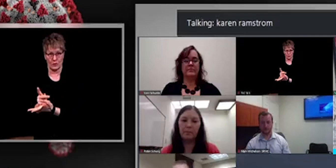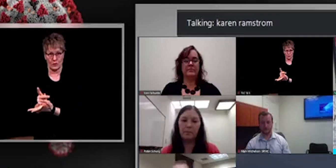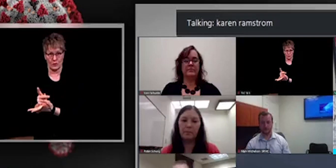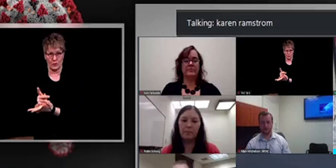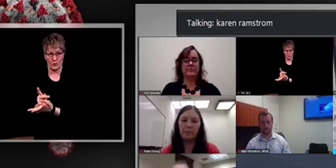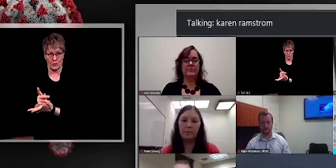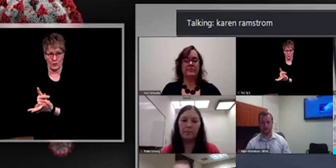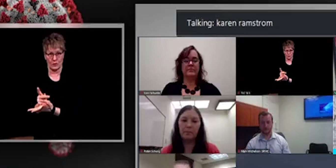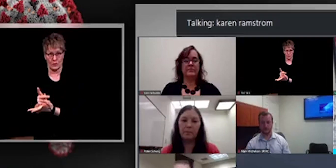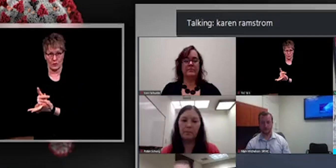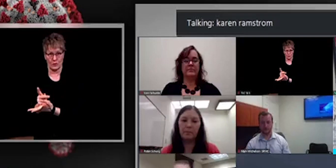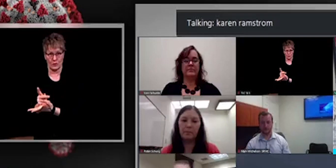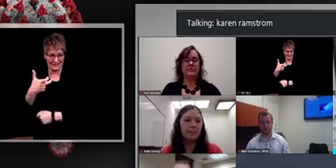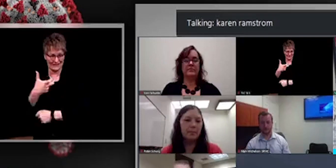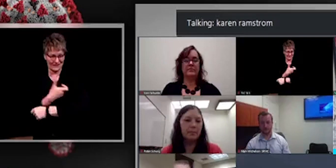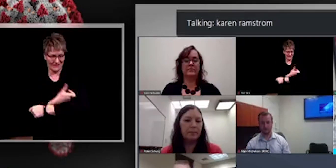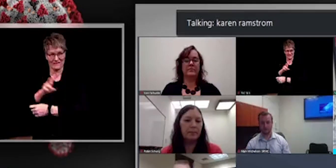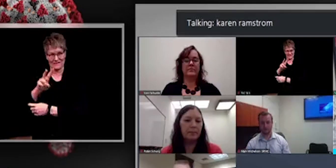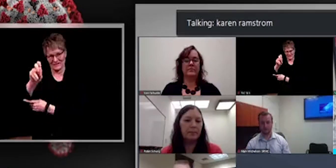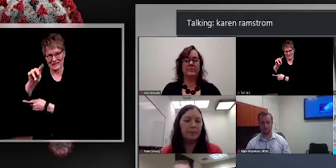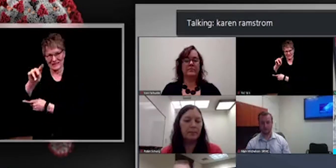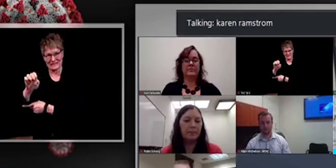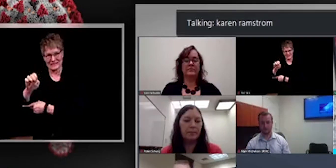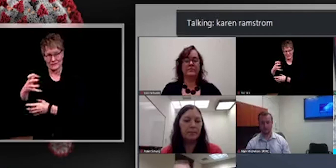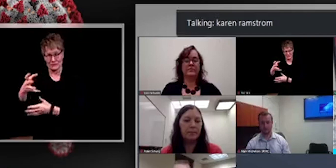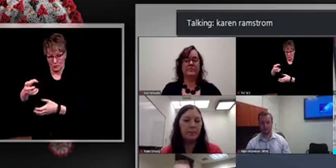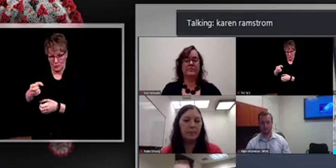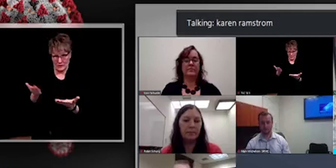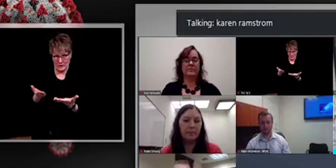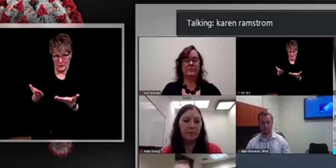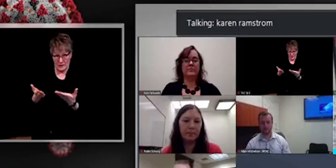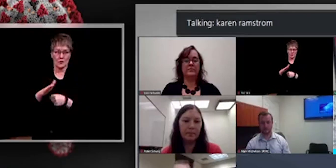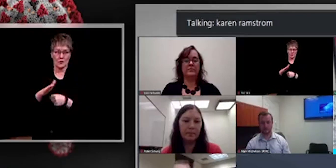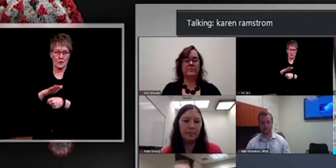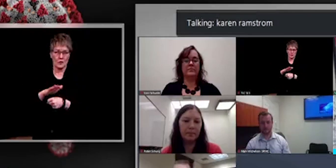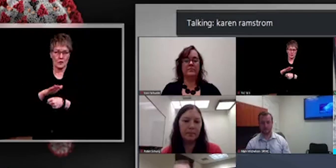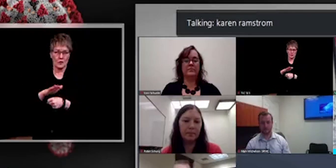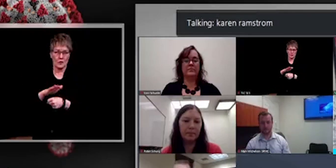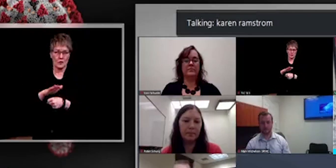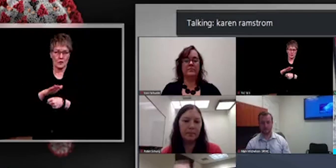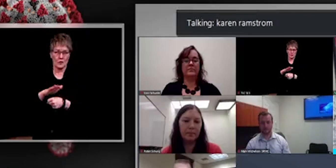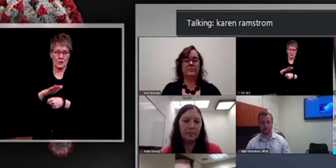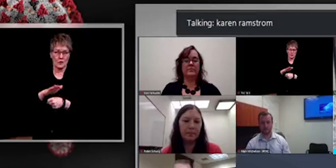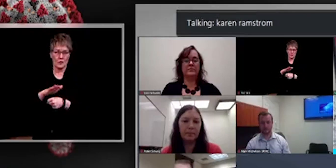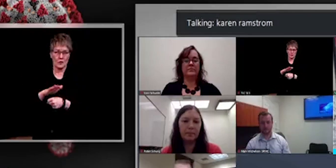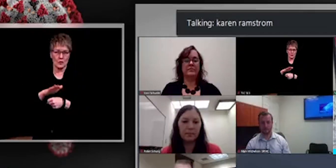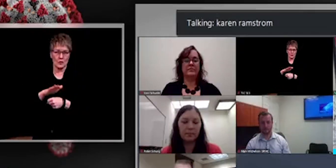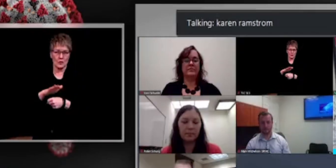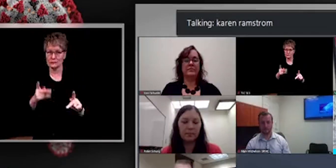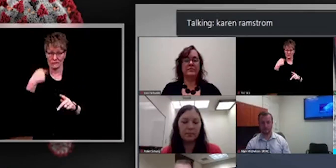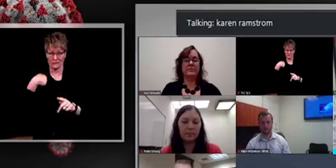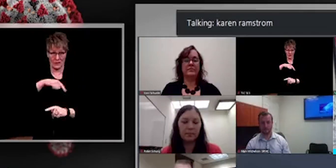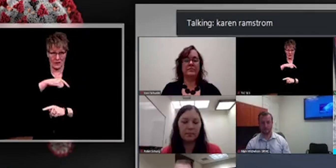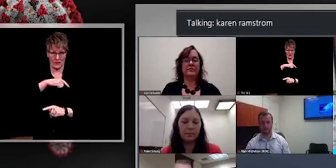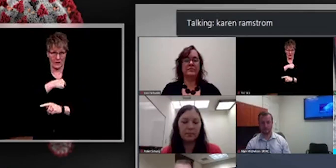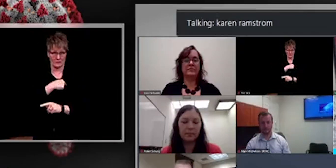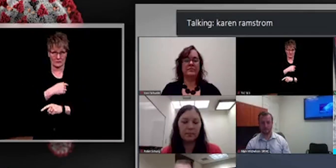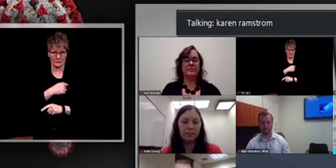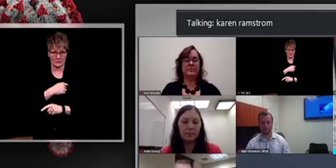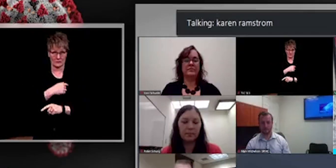in our county. And this is a very exciting opportunity for us to begin